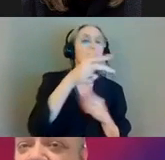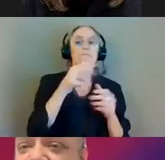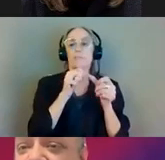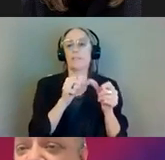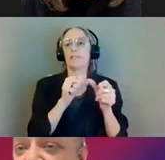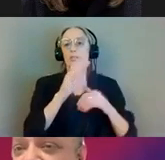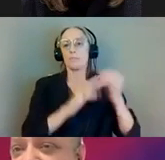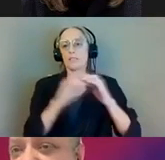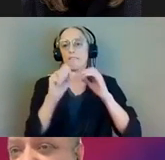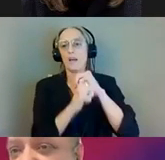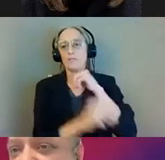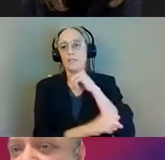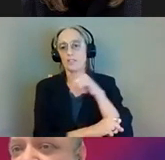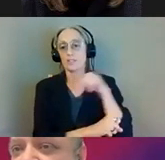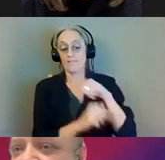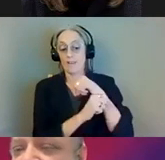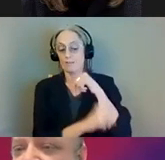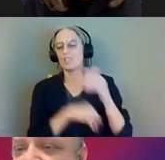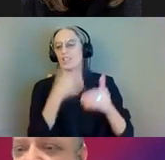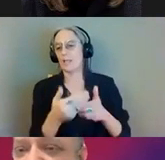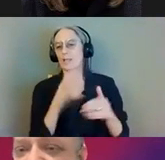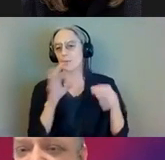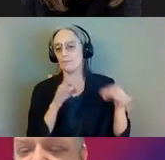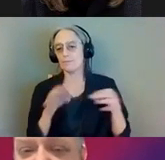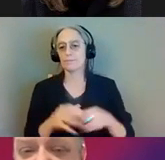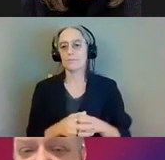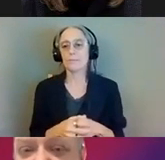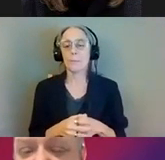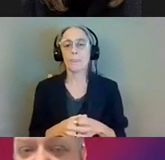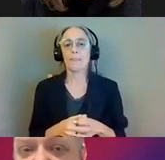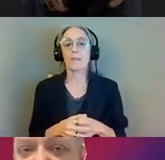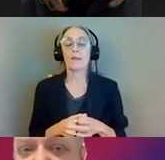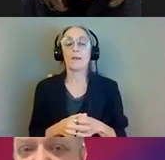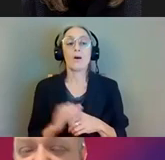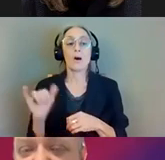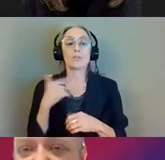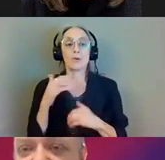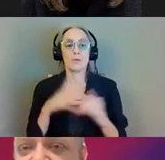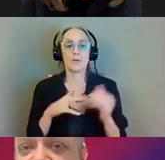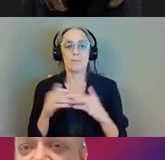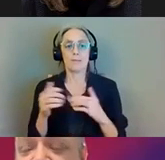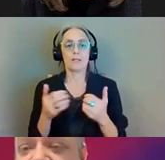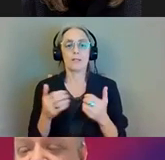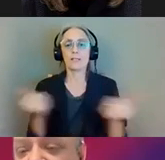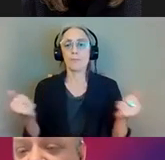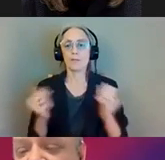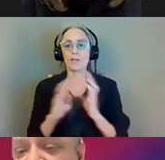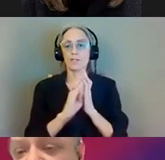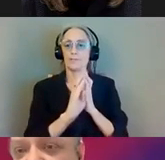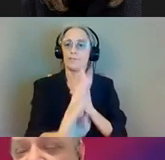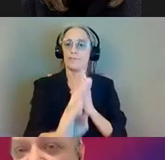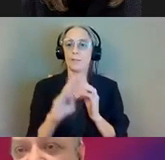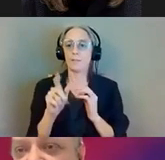foundations, which we'll talk about next. In conjunction with this, we build a separation barrier between the